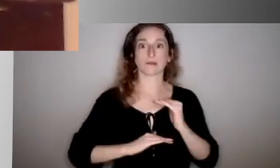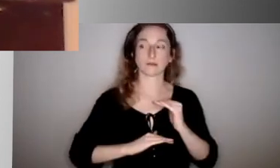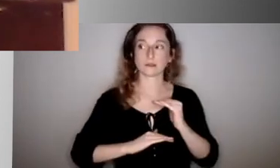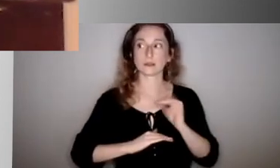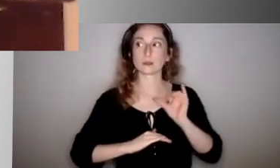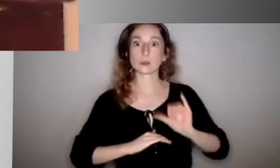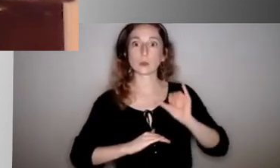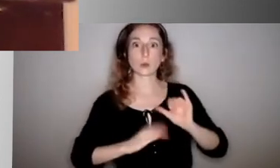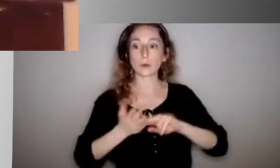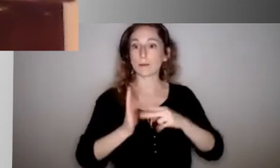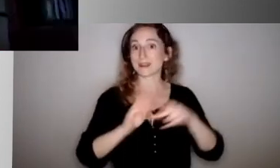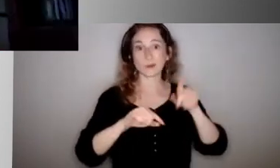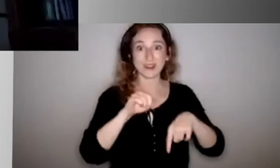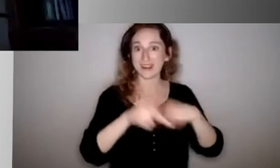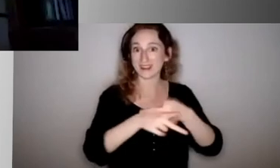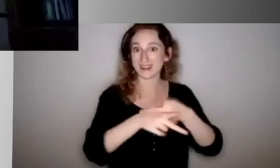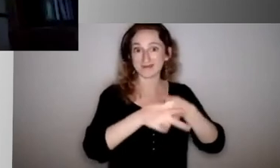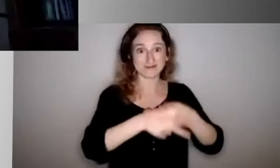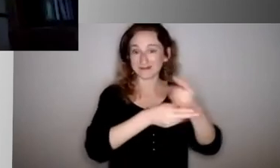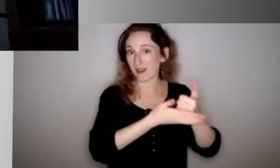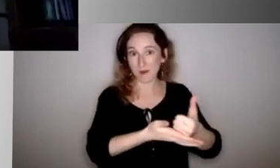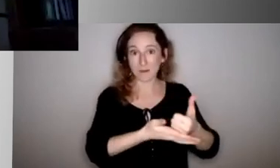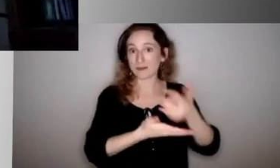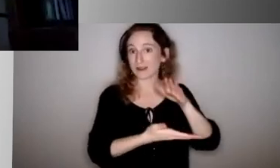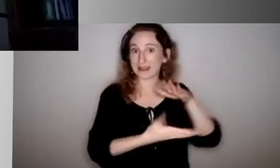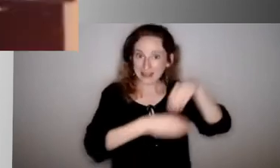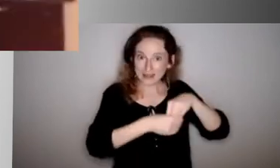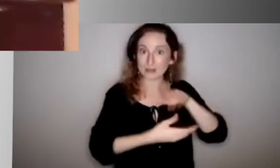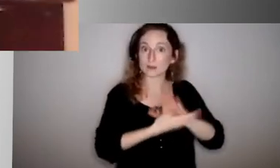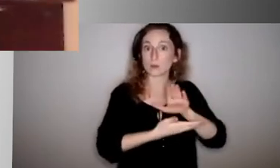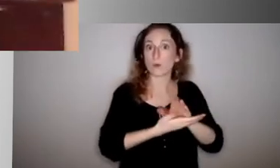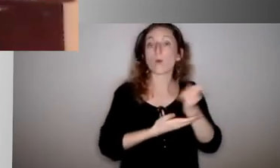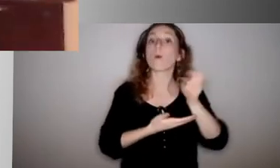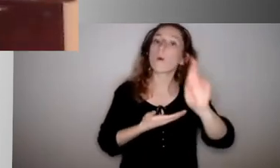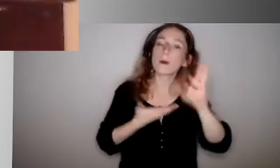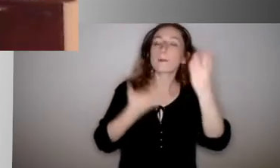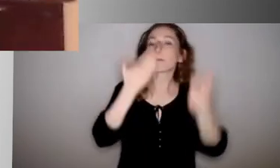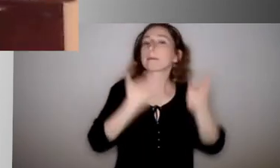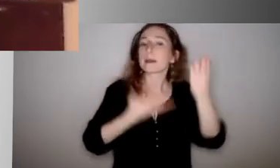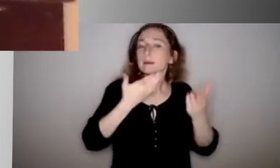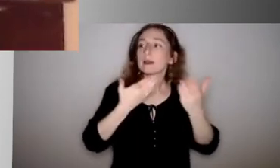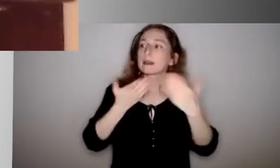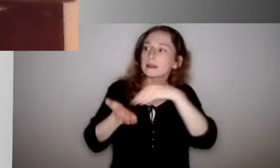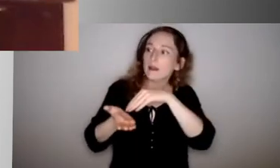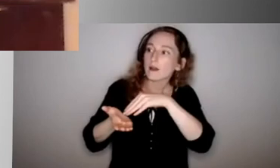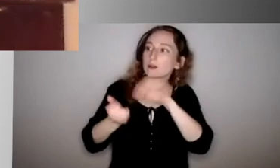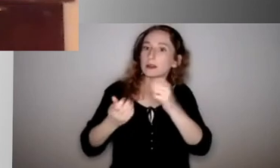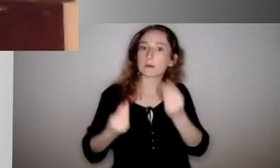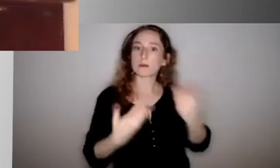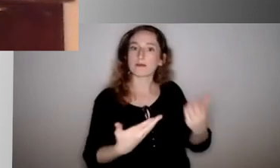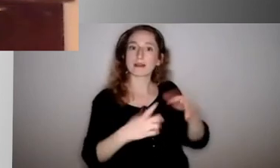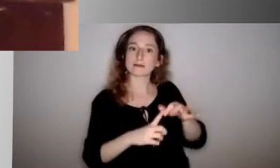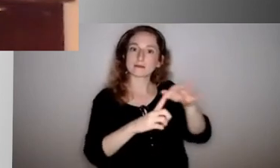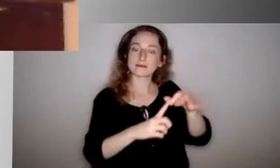are not able to service them at the schoolhouse. Or in working with their doctor, for instance, an asthmatic, maybe there is an inhaler that they could utilize to get